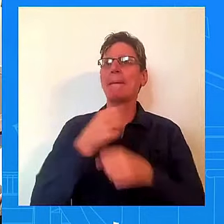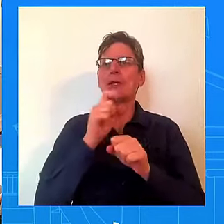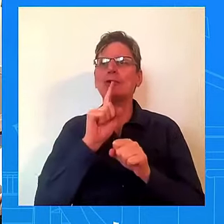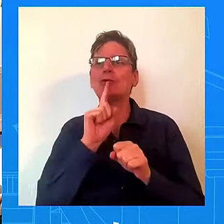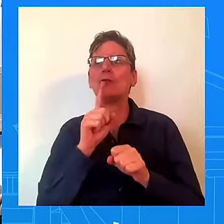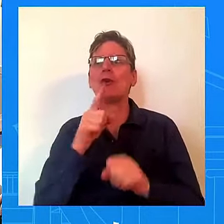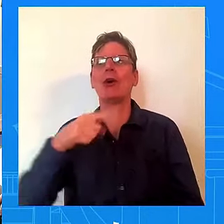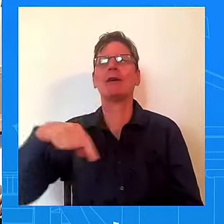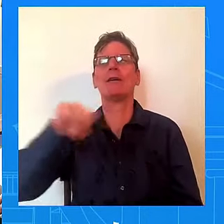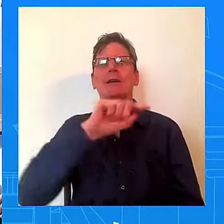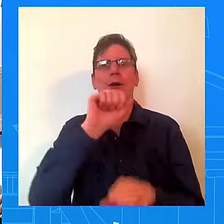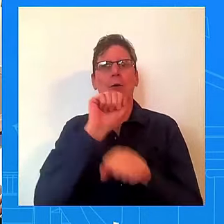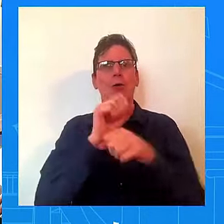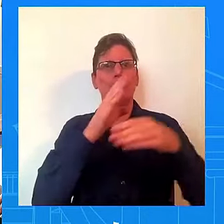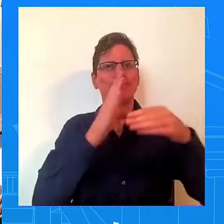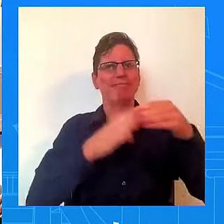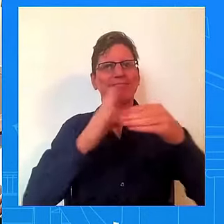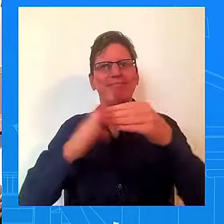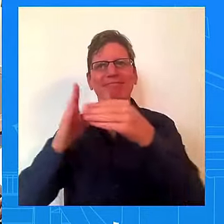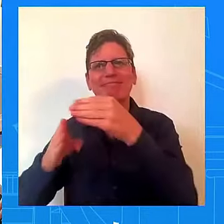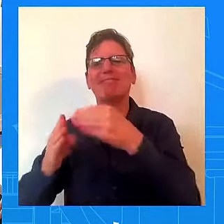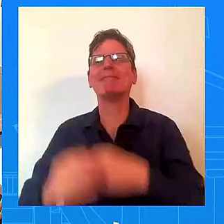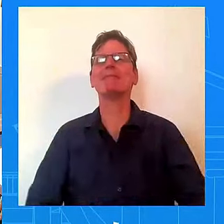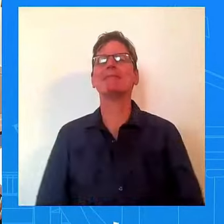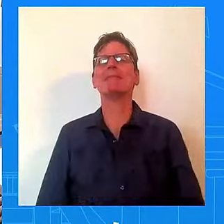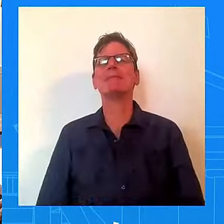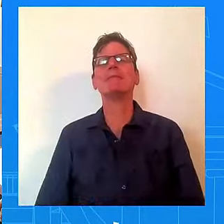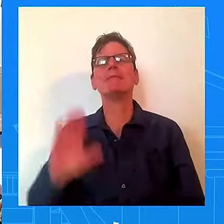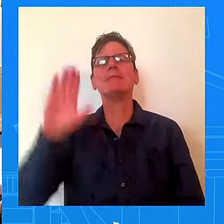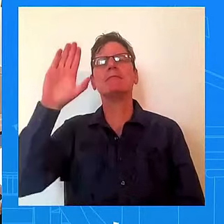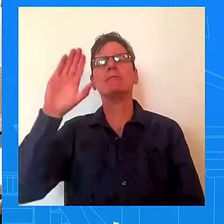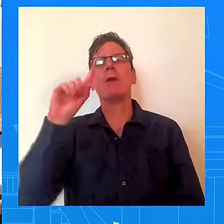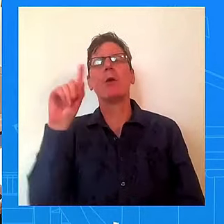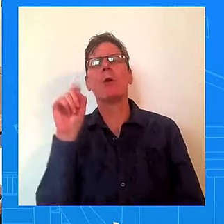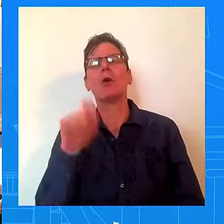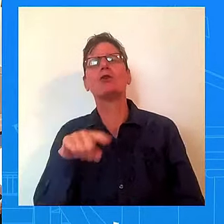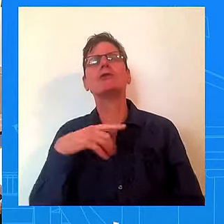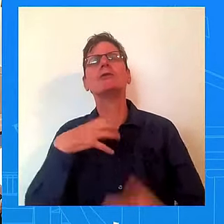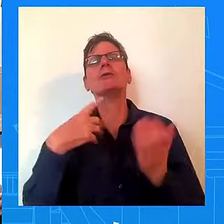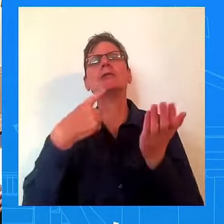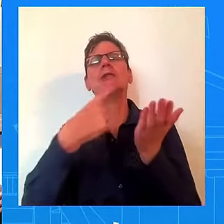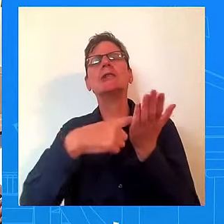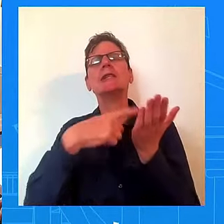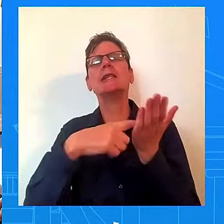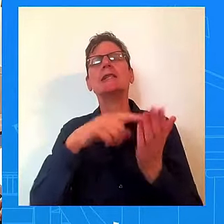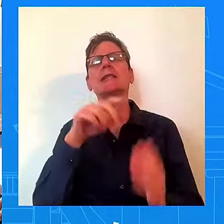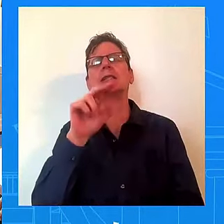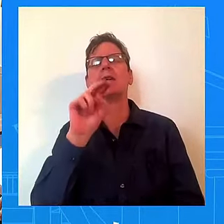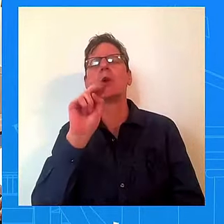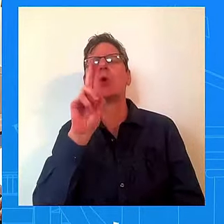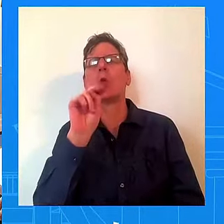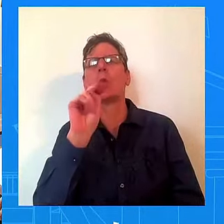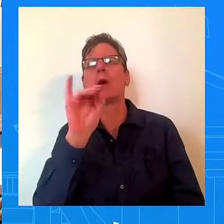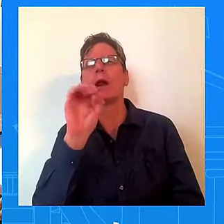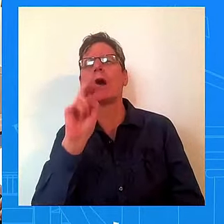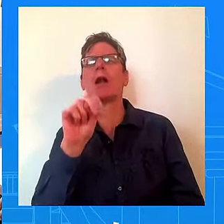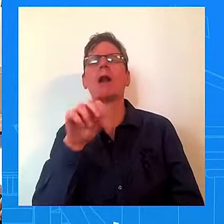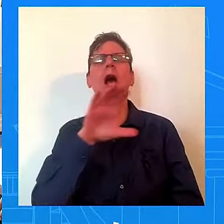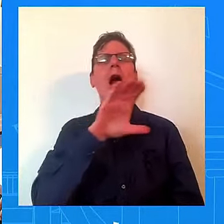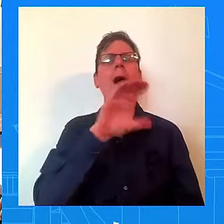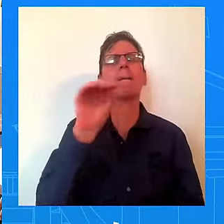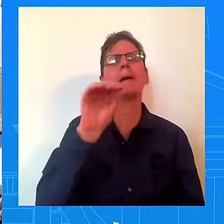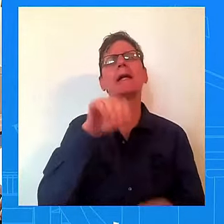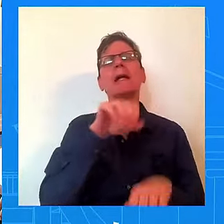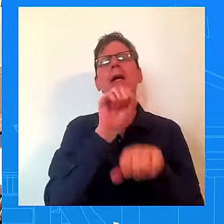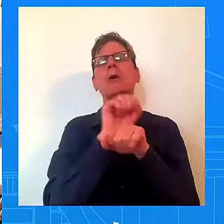conversations are you having with unions, companies, workers about the proposed takeover of U.S. steel and what that would mean?